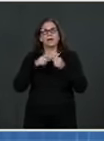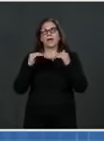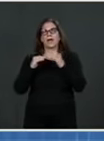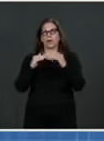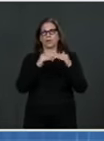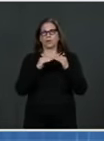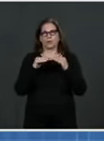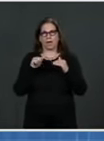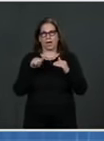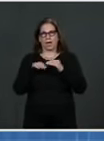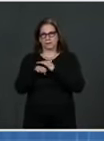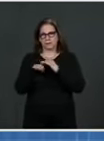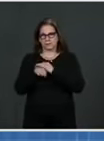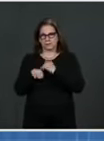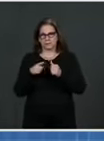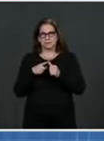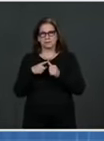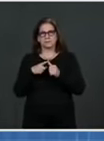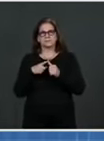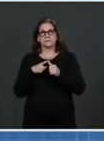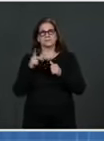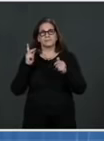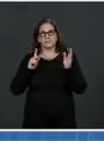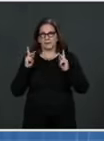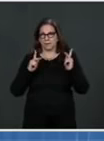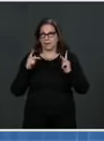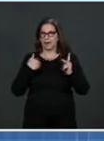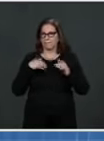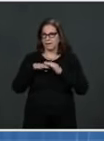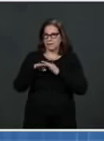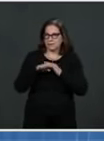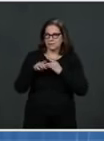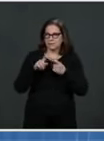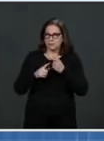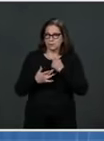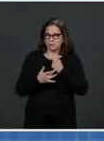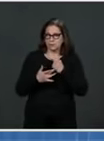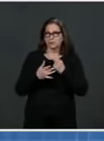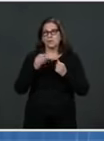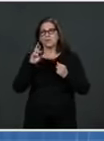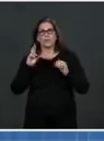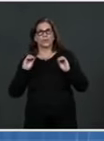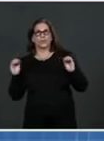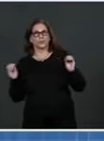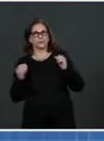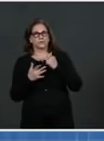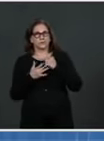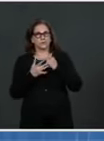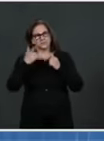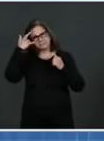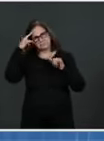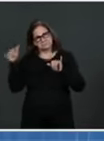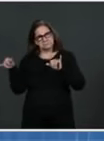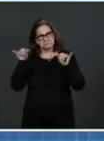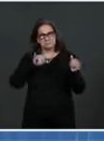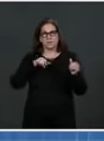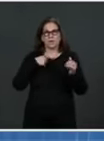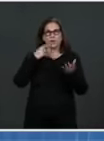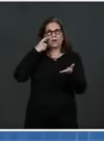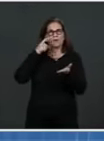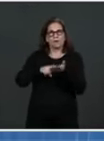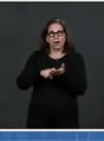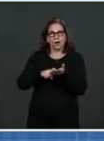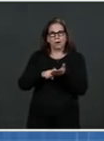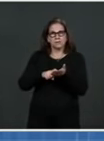people have access to technology or whether they don't. It's also important that we recognize that there are still many, many